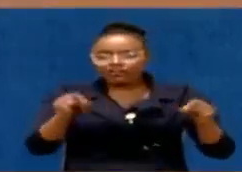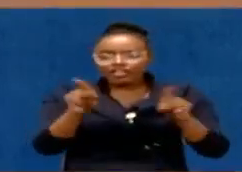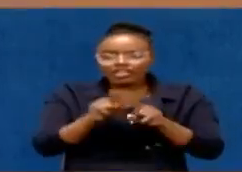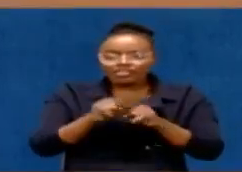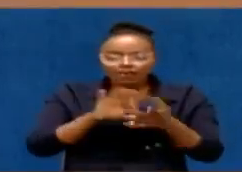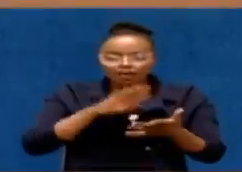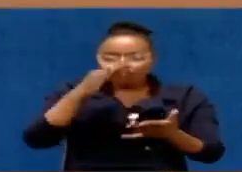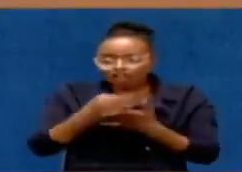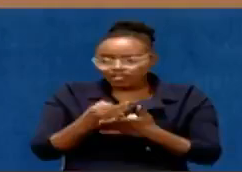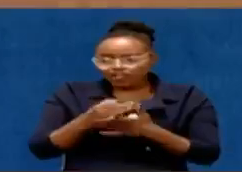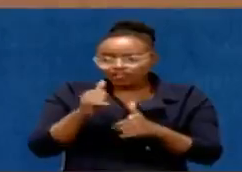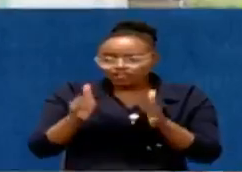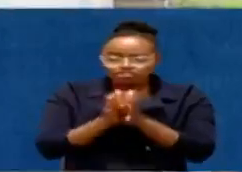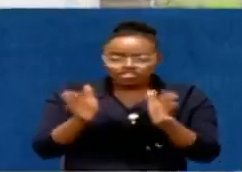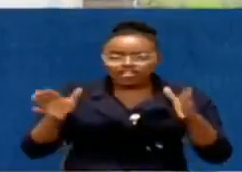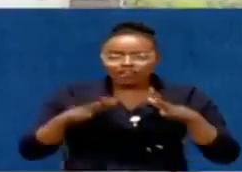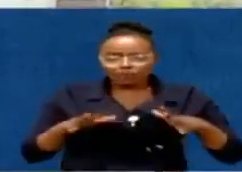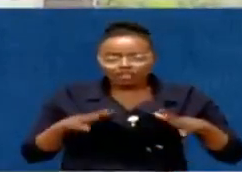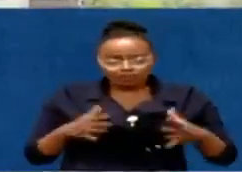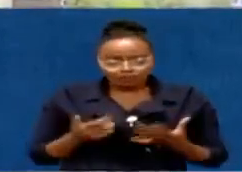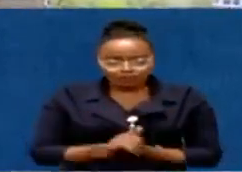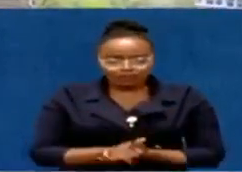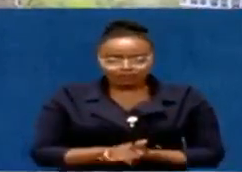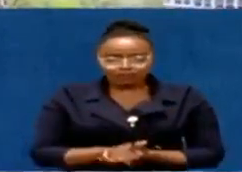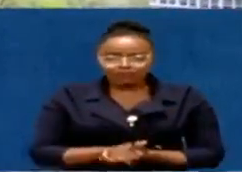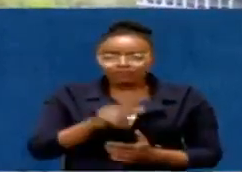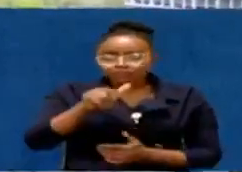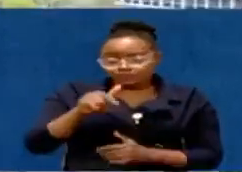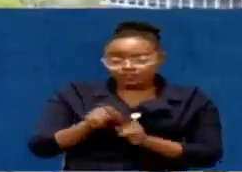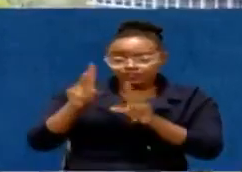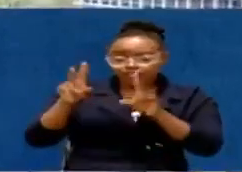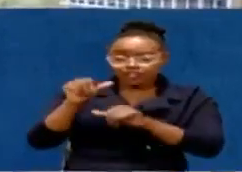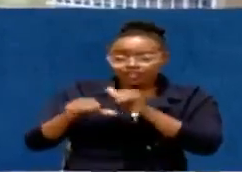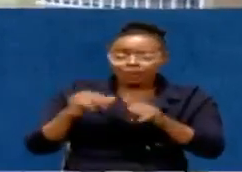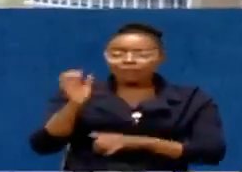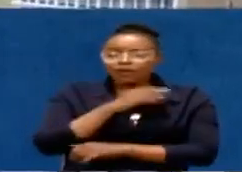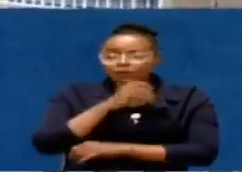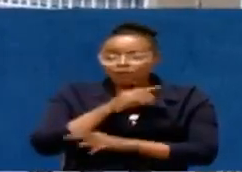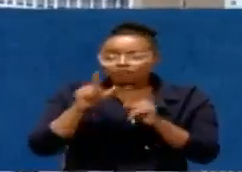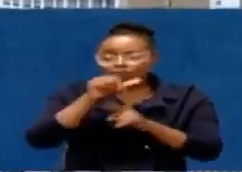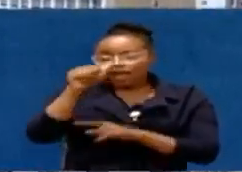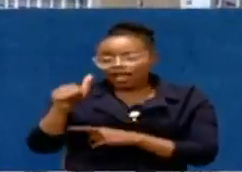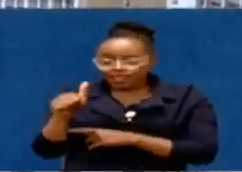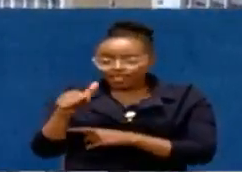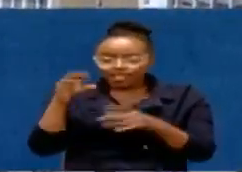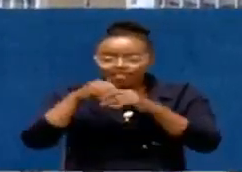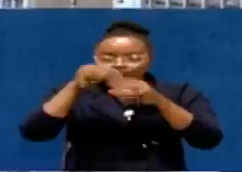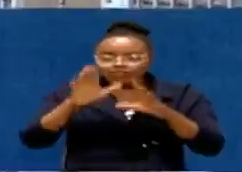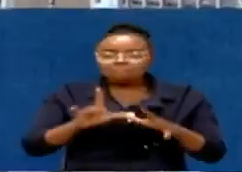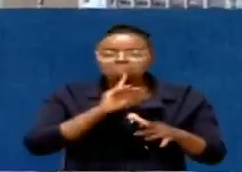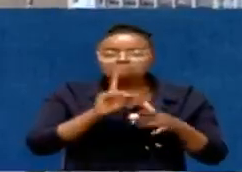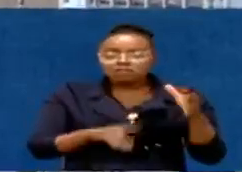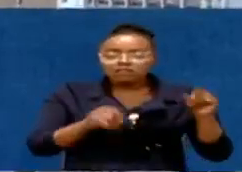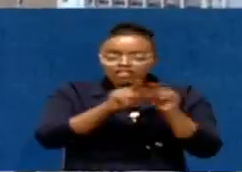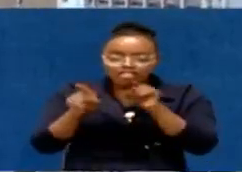fund to the general public. The fund is today the subject of numerous complaints from other investors who have expressed